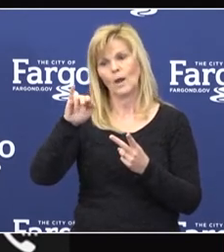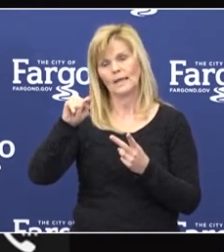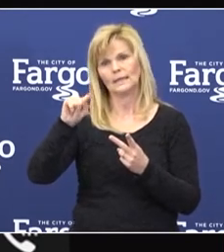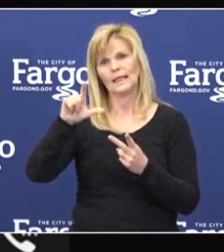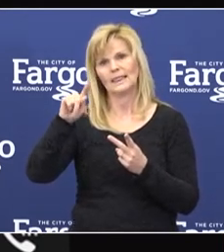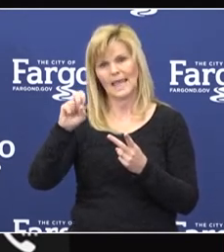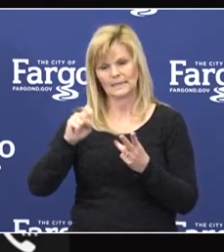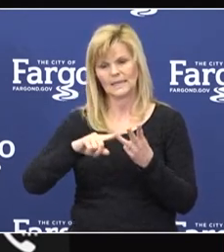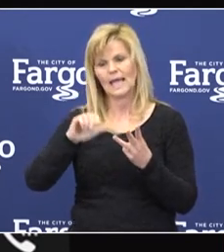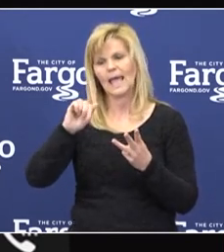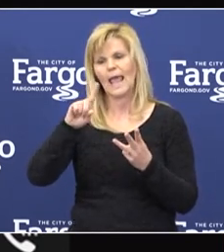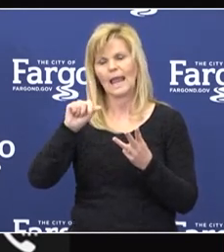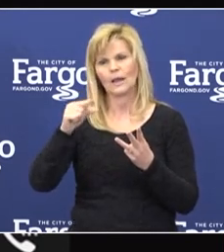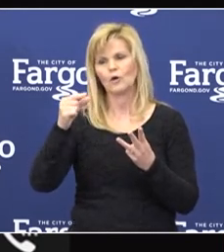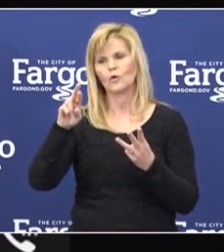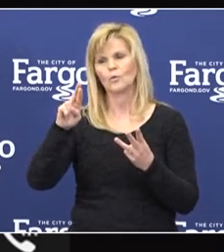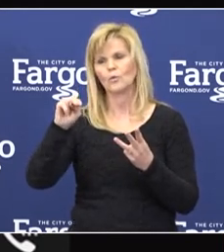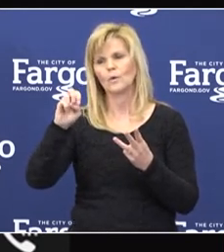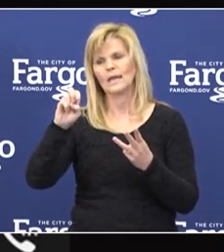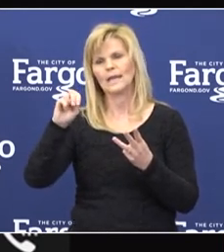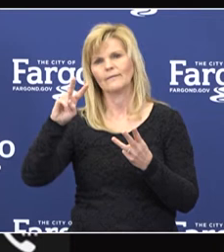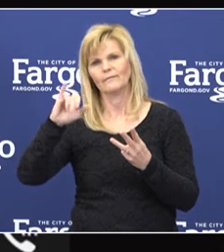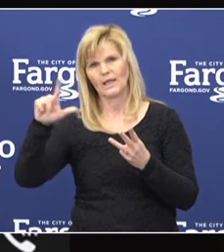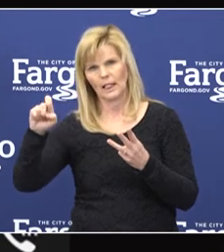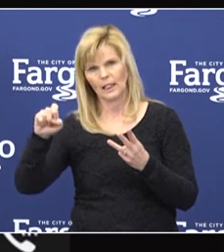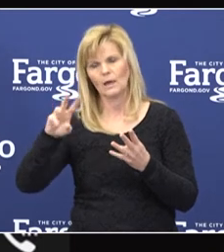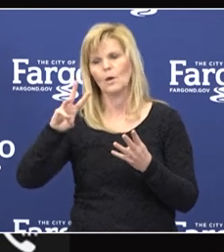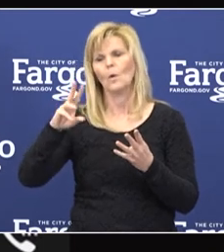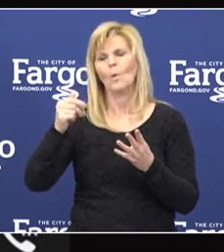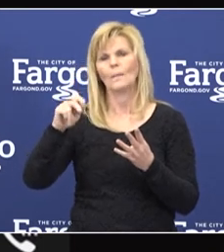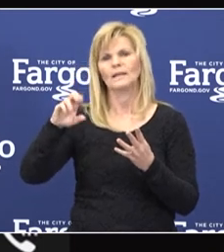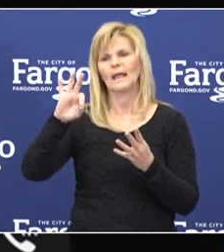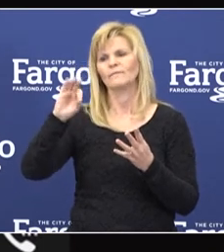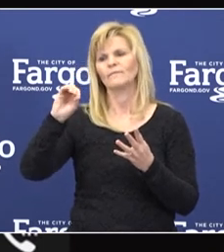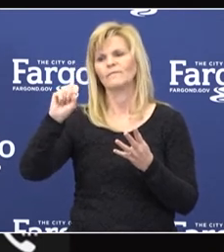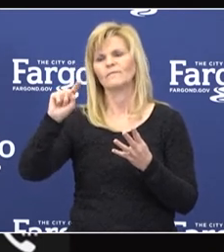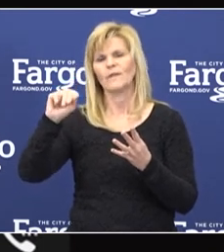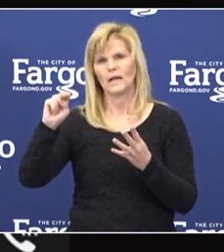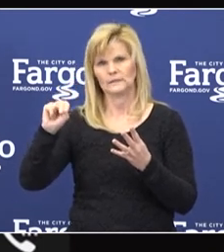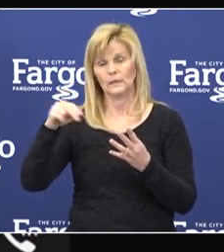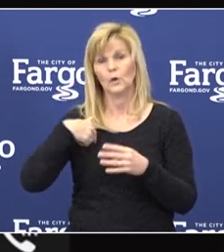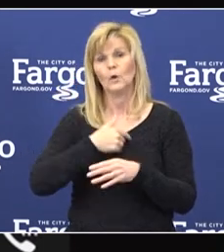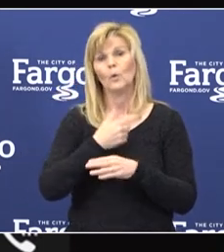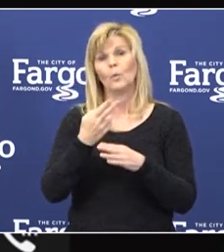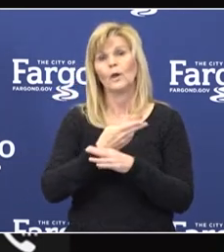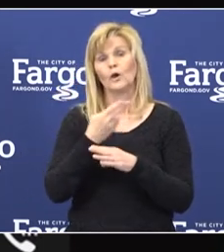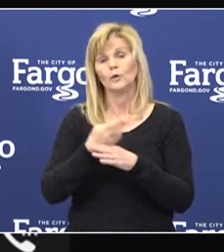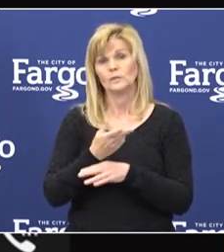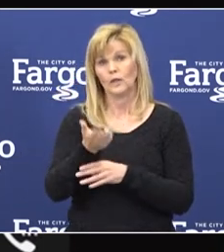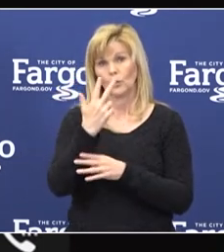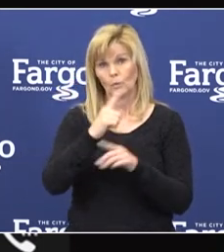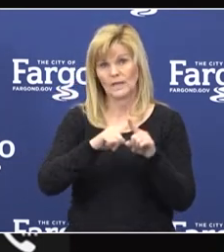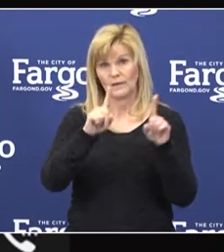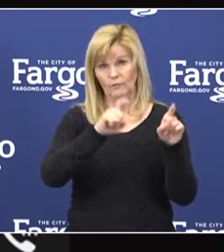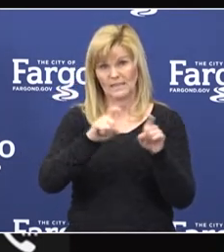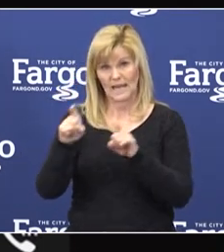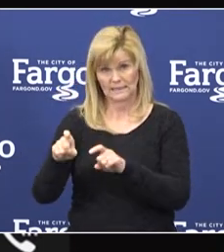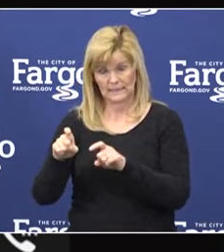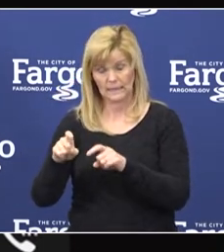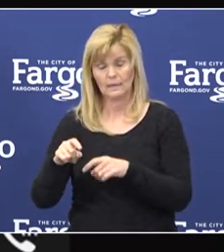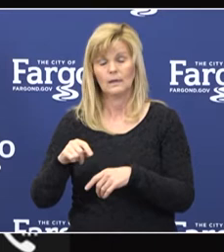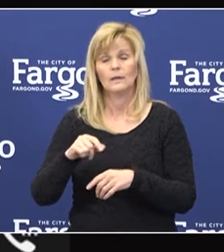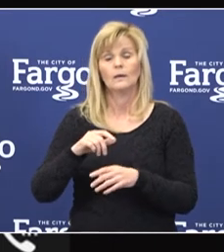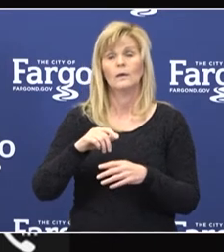Graceville, Boston, and in Wahpeton. We are currently using three different testing platforms throughout our essential health service